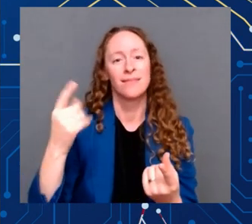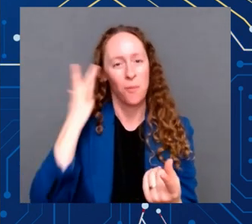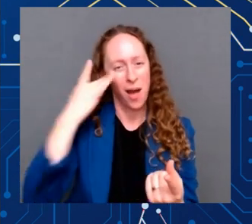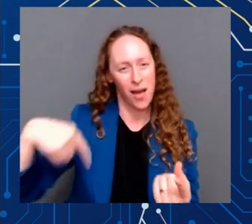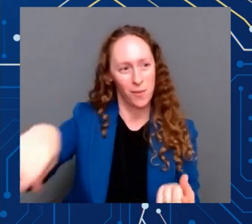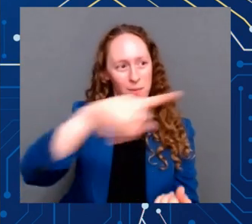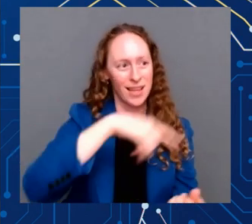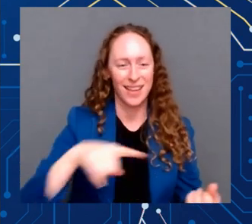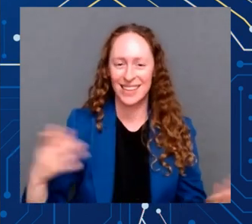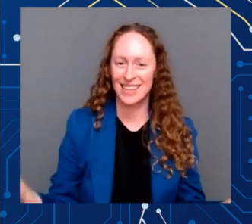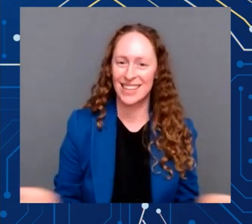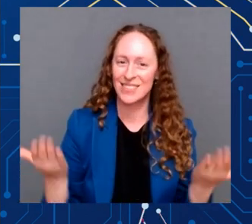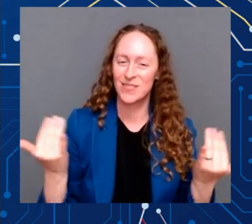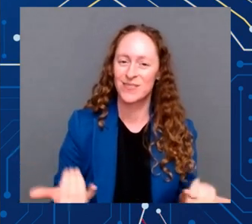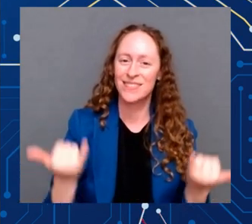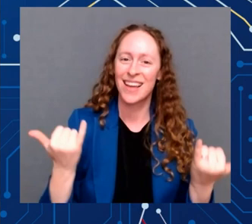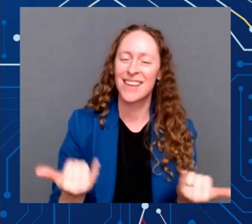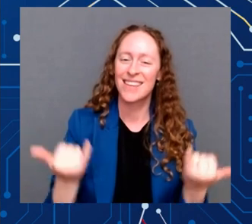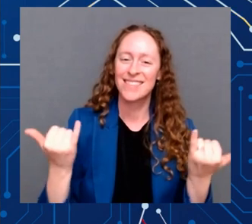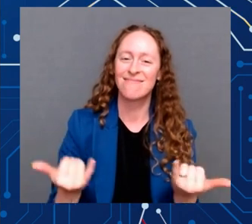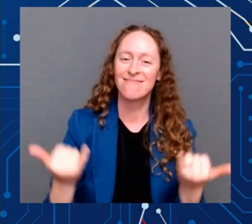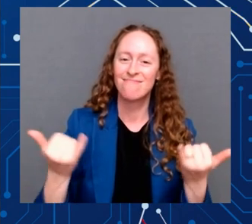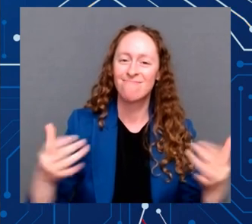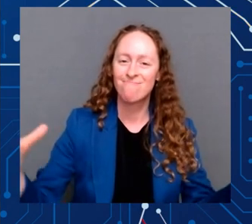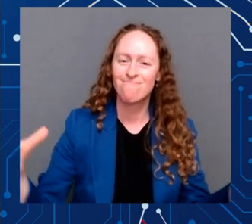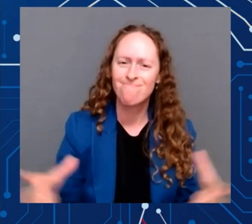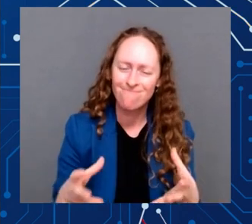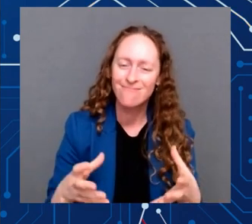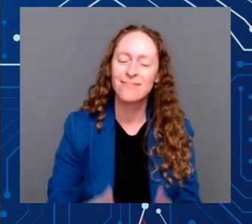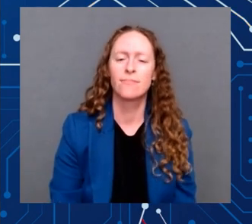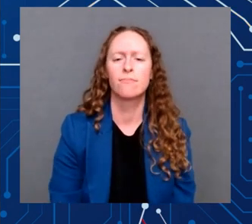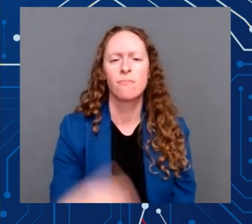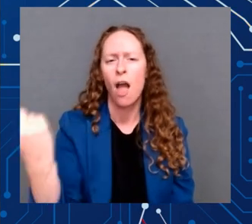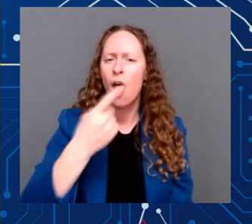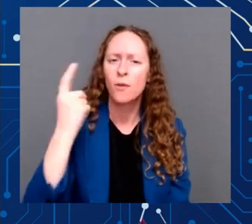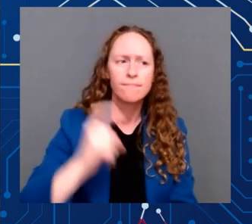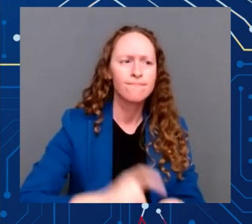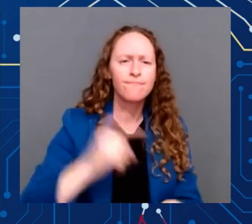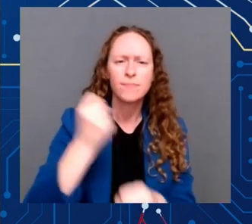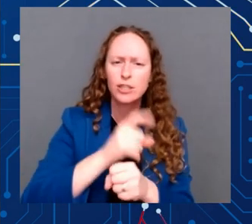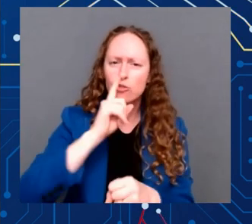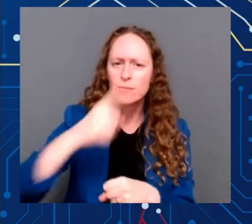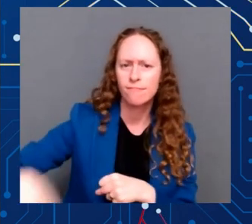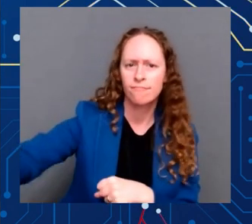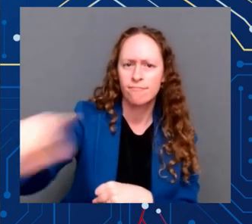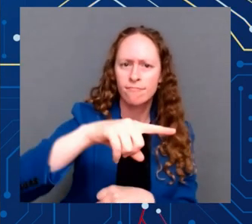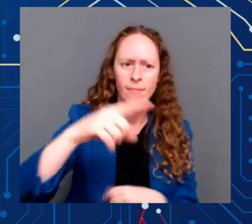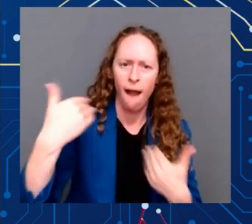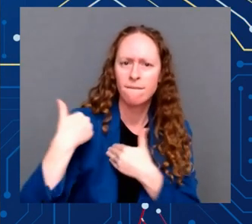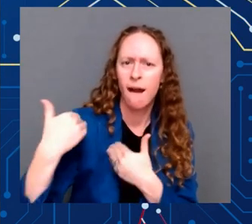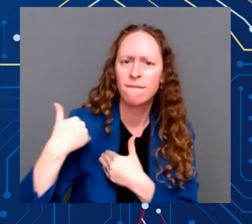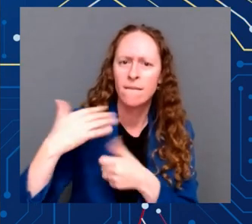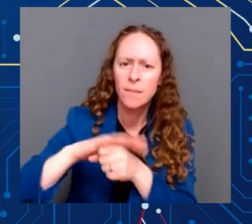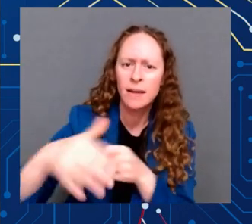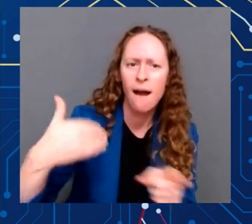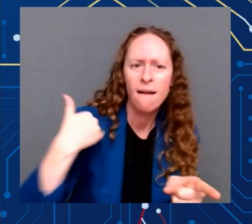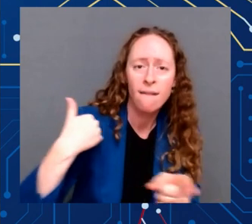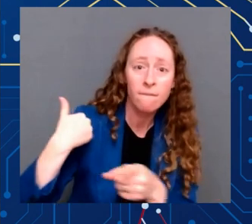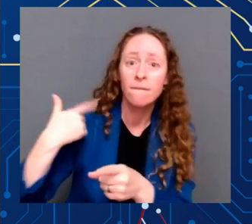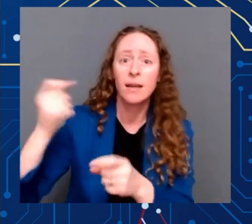is better equipped than ever before to compete for and win the 21st century.